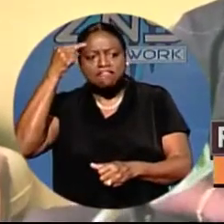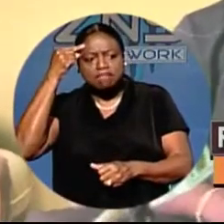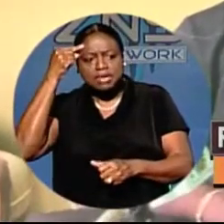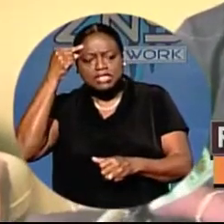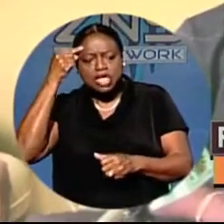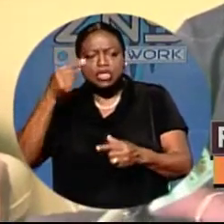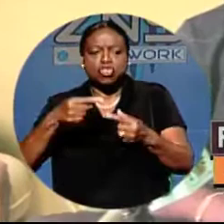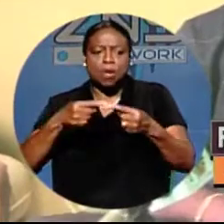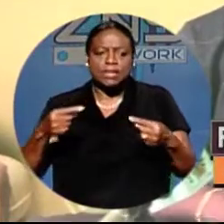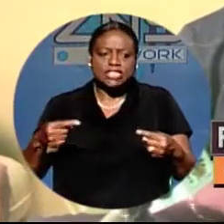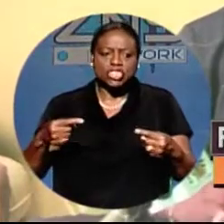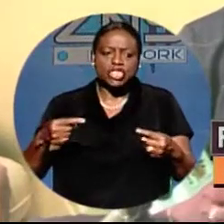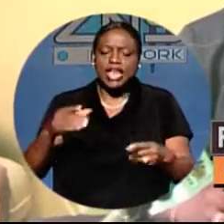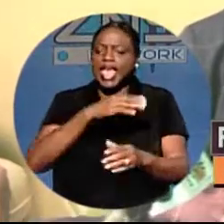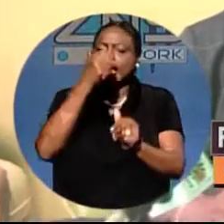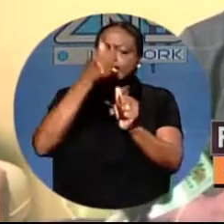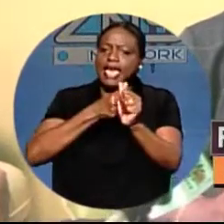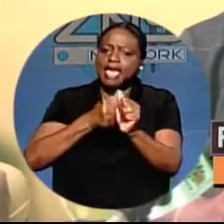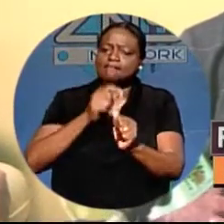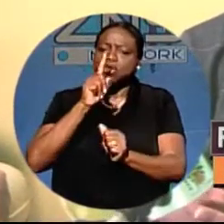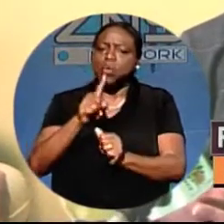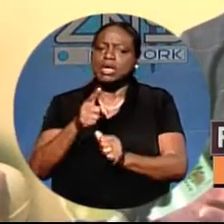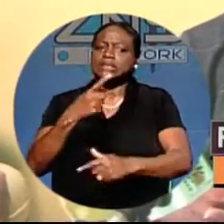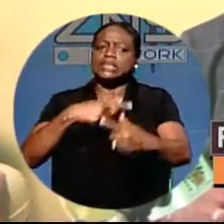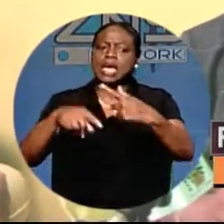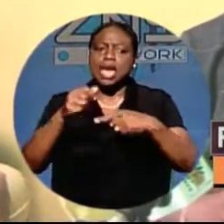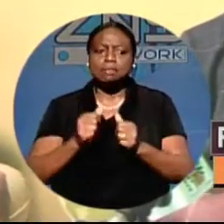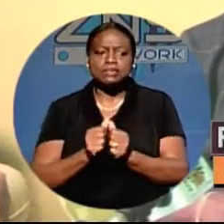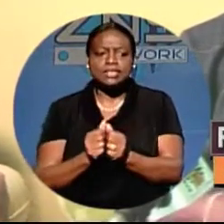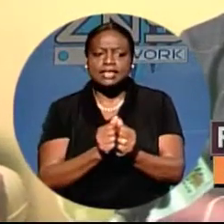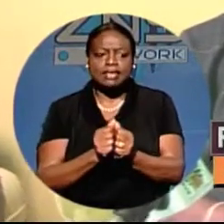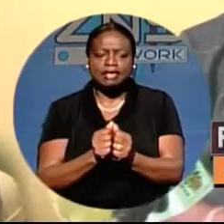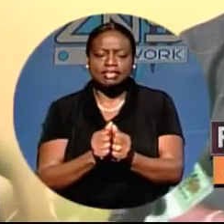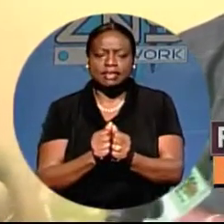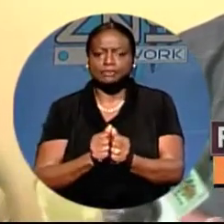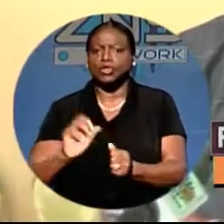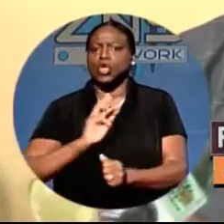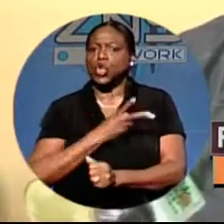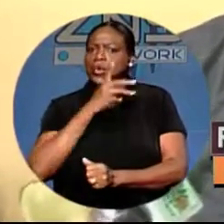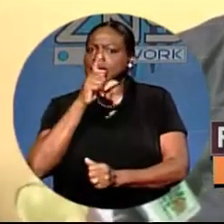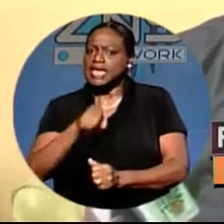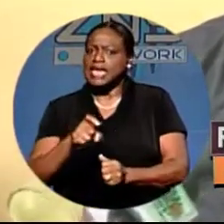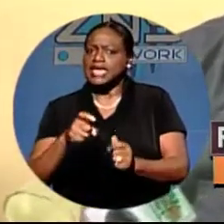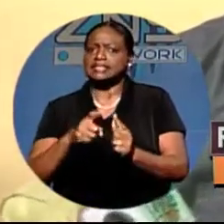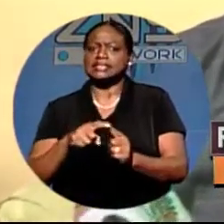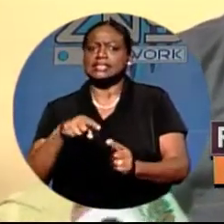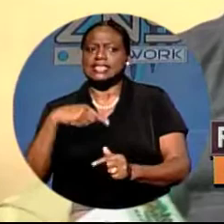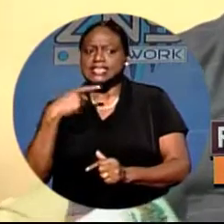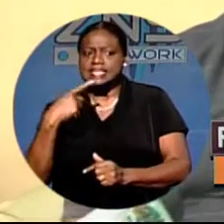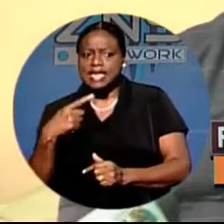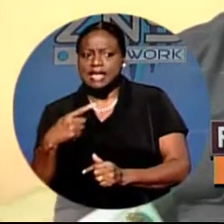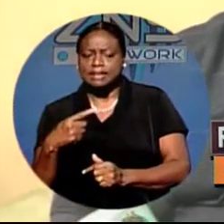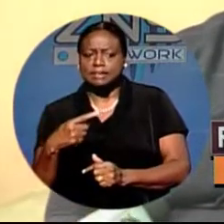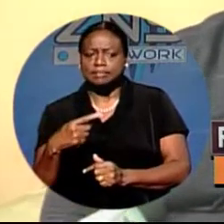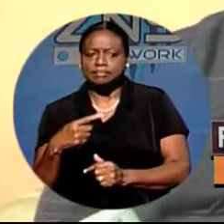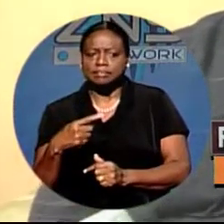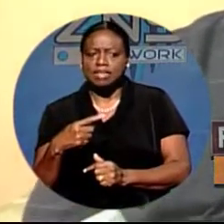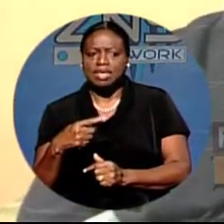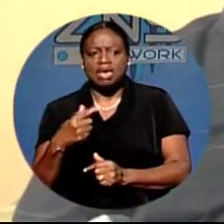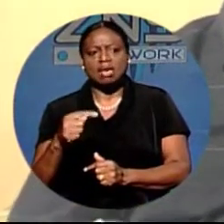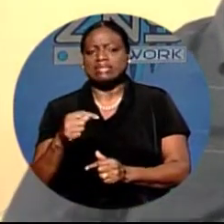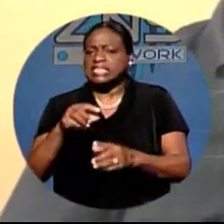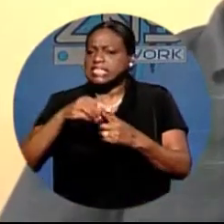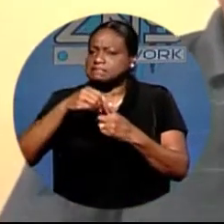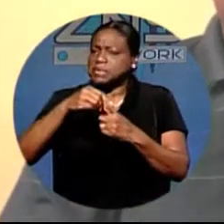to come together. I think maybe we need to convene a special sitting of